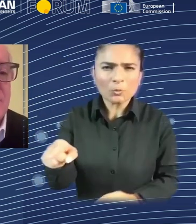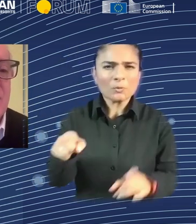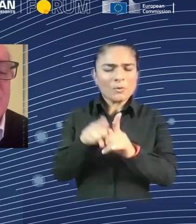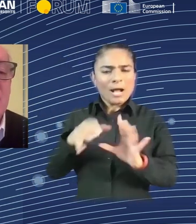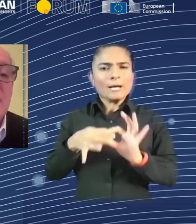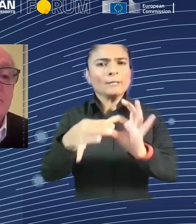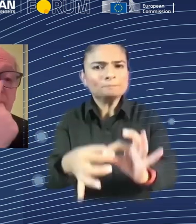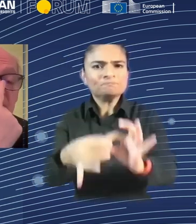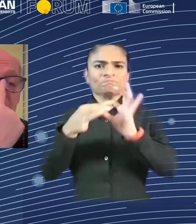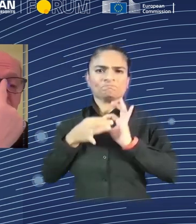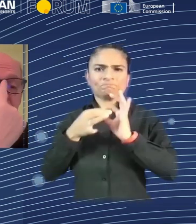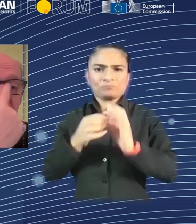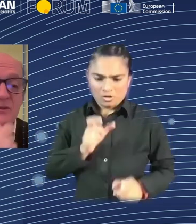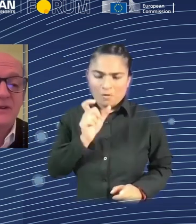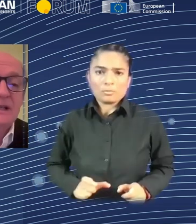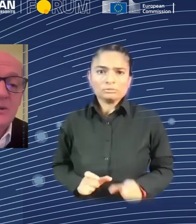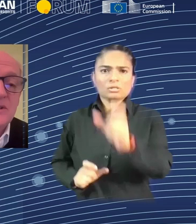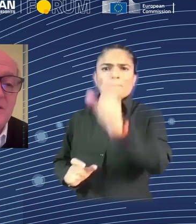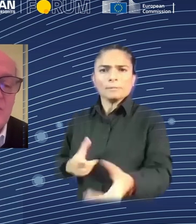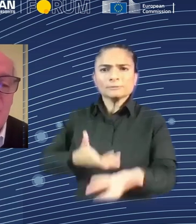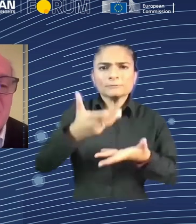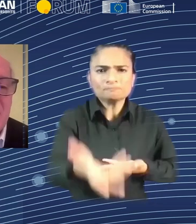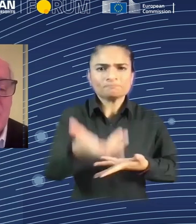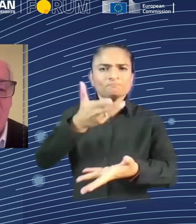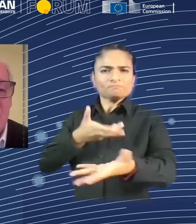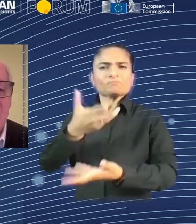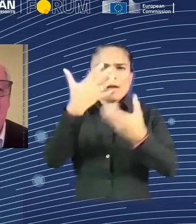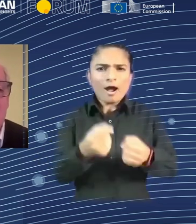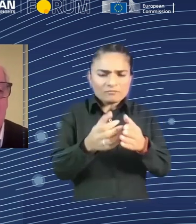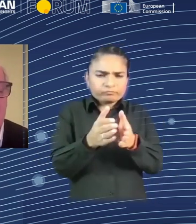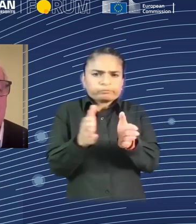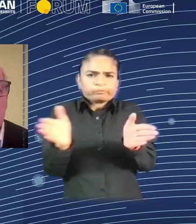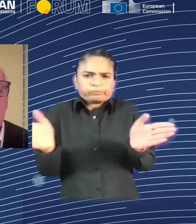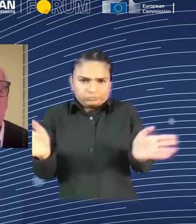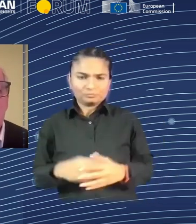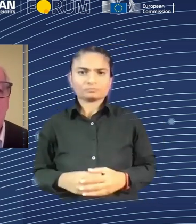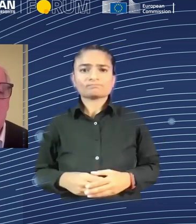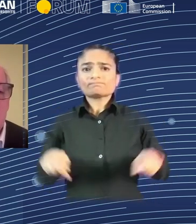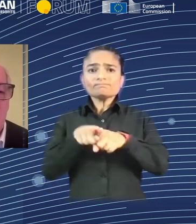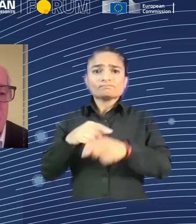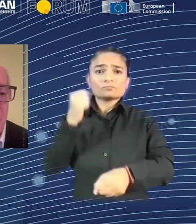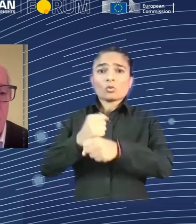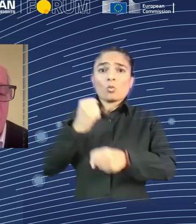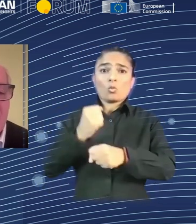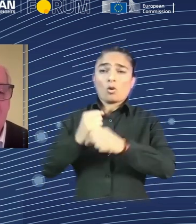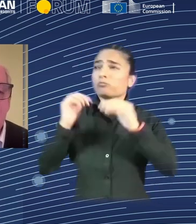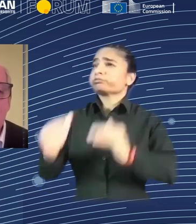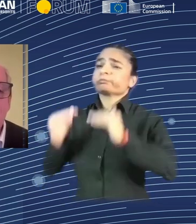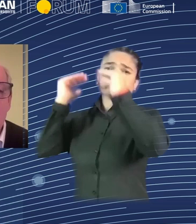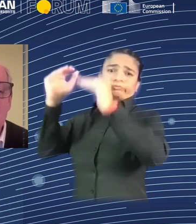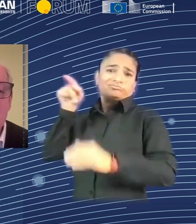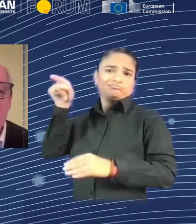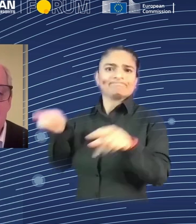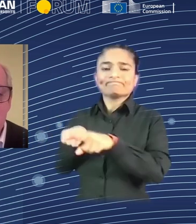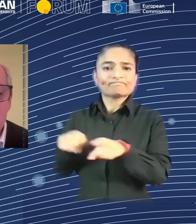executive coach, down to very low status jobs like child care, elder care, which are not very well paid, even though